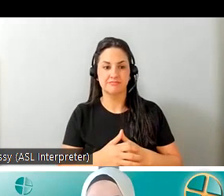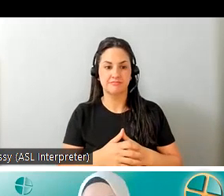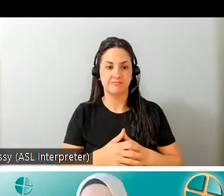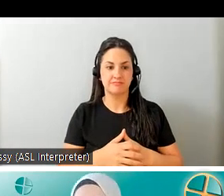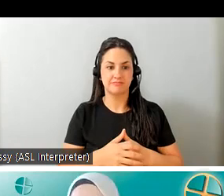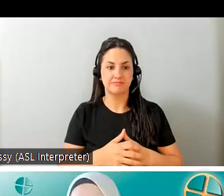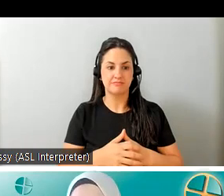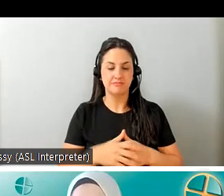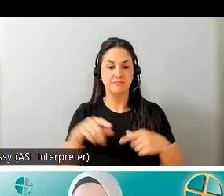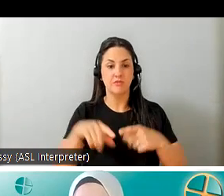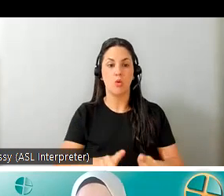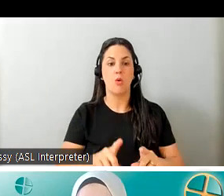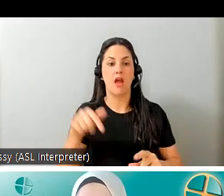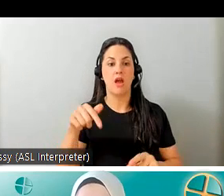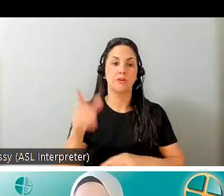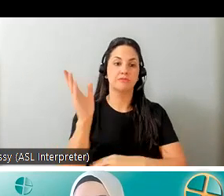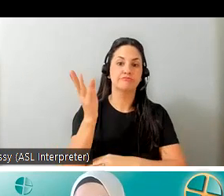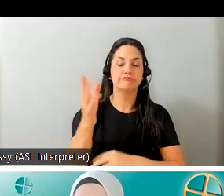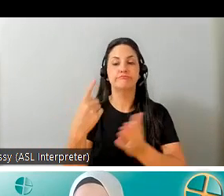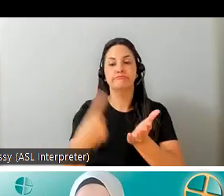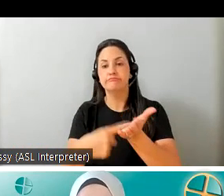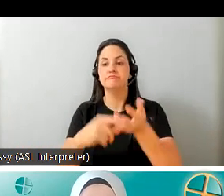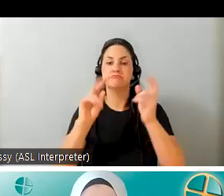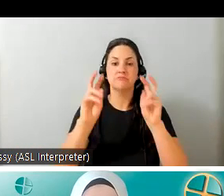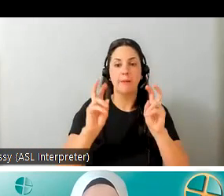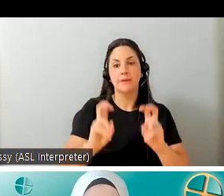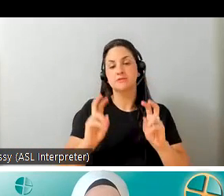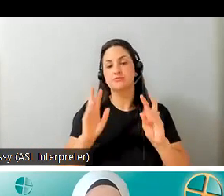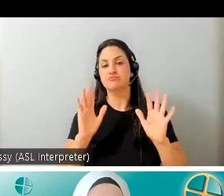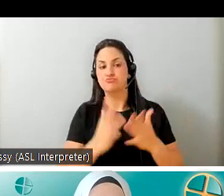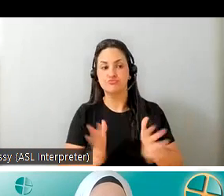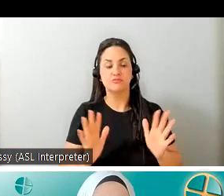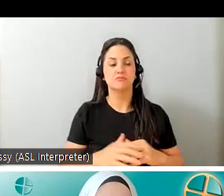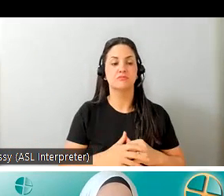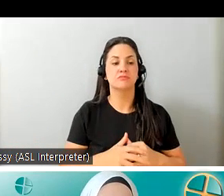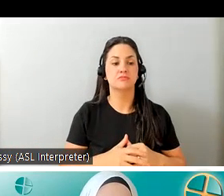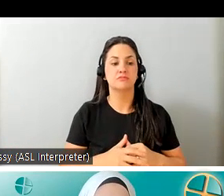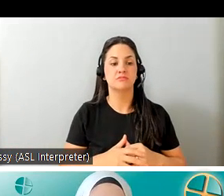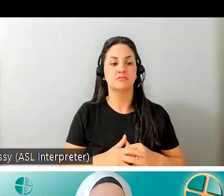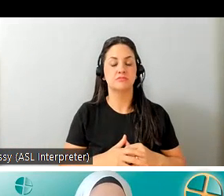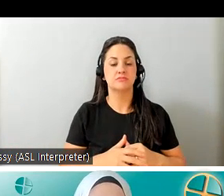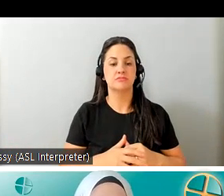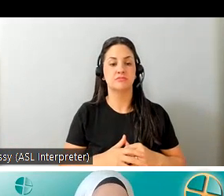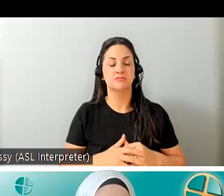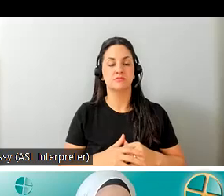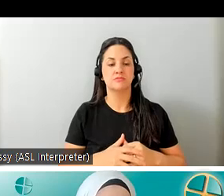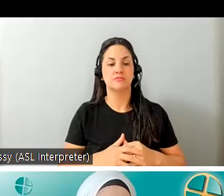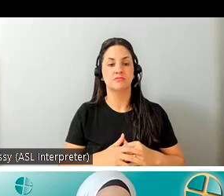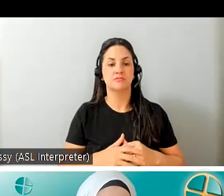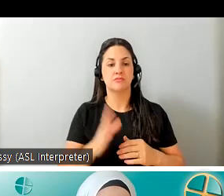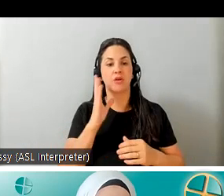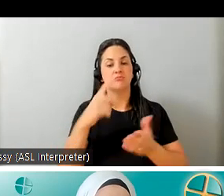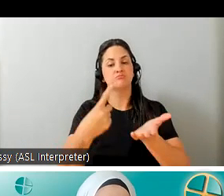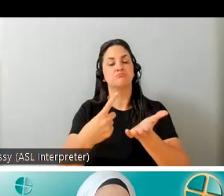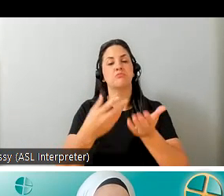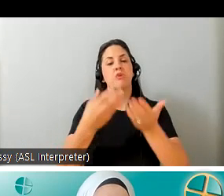as we're talking through and kind of the topics we talk about uh so you're not kind of misled and kind of giving you an overview of what